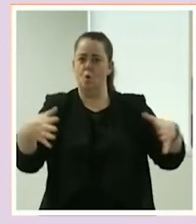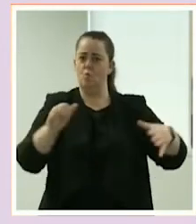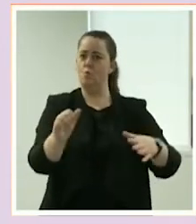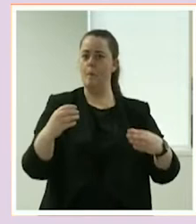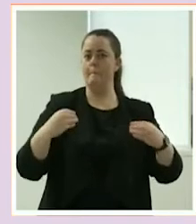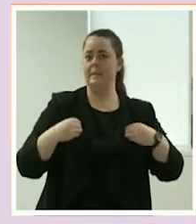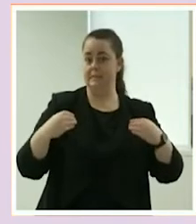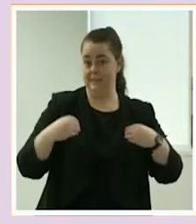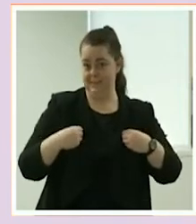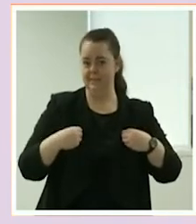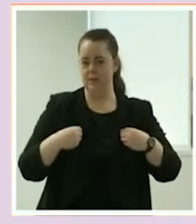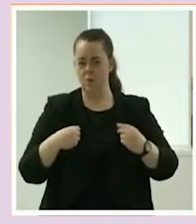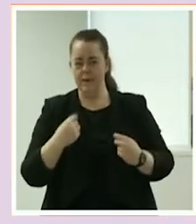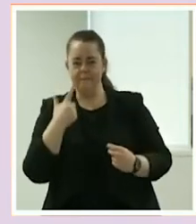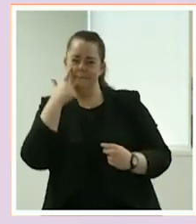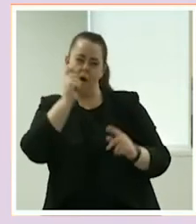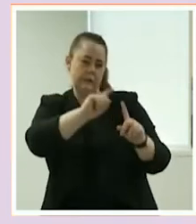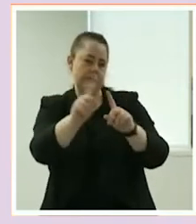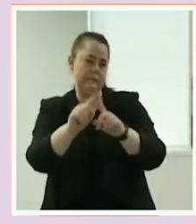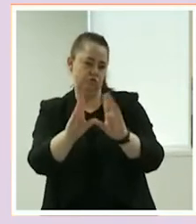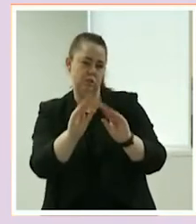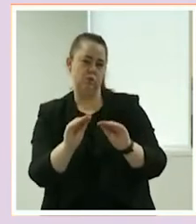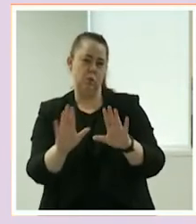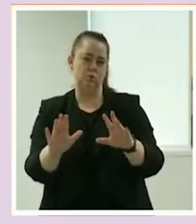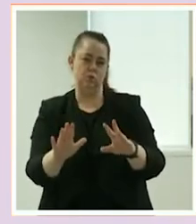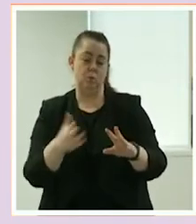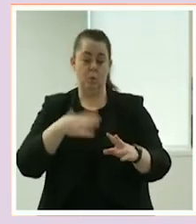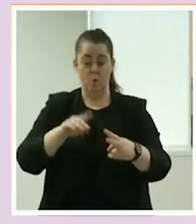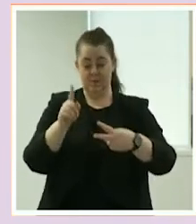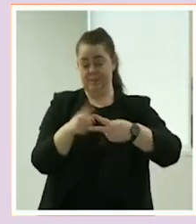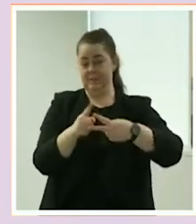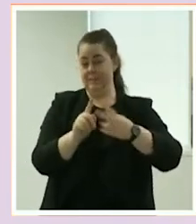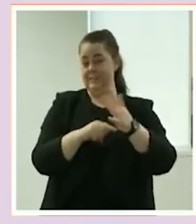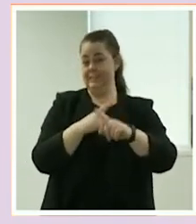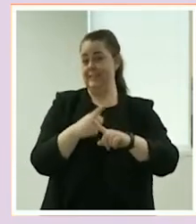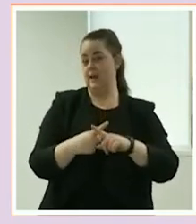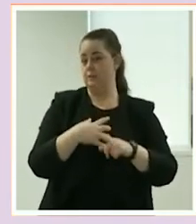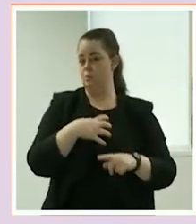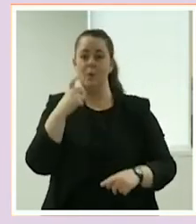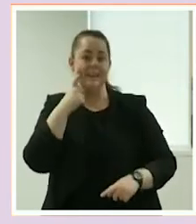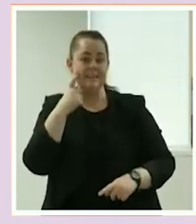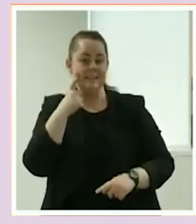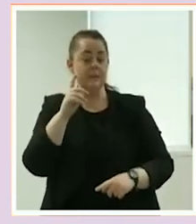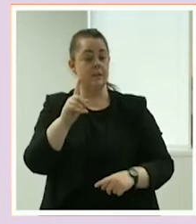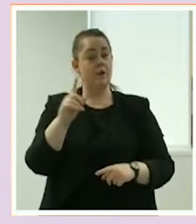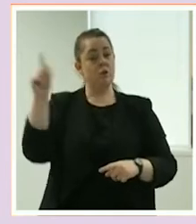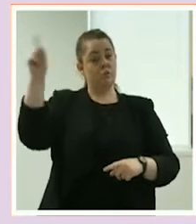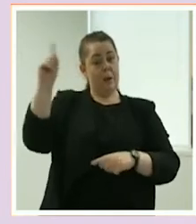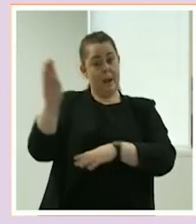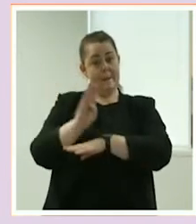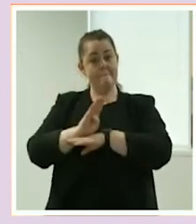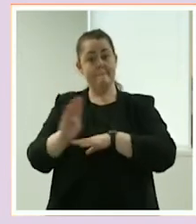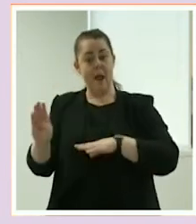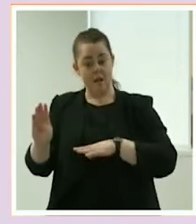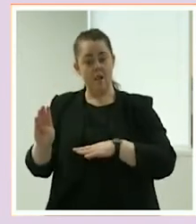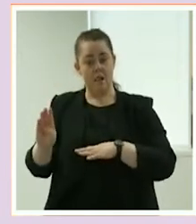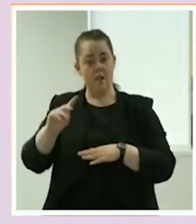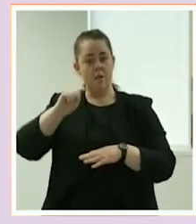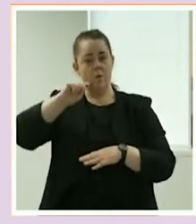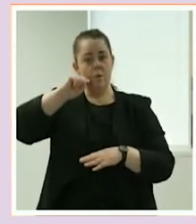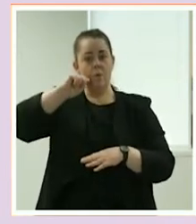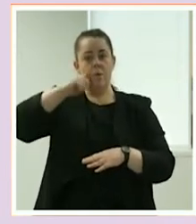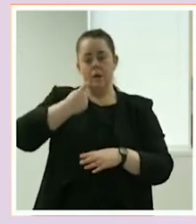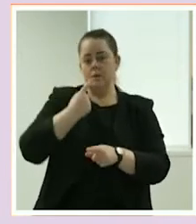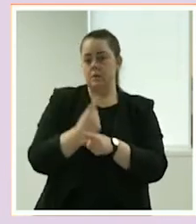working at the moment on solutions to make planning for tax and super easier. In the meantime, today's panel discussion, you will hear some of the